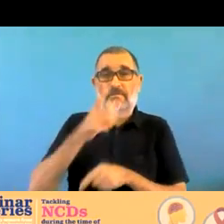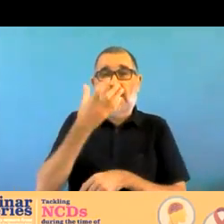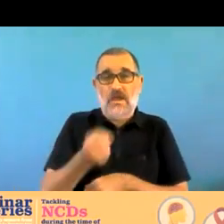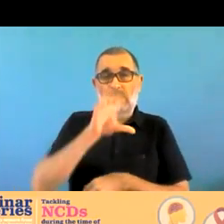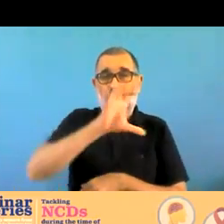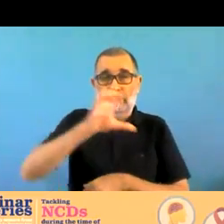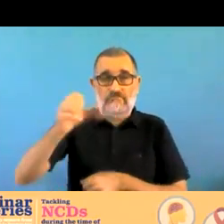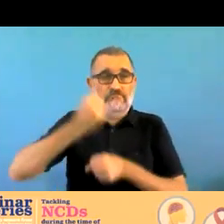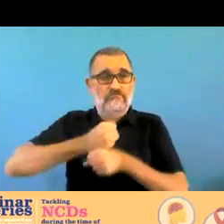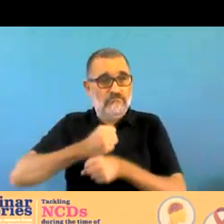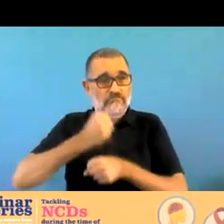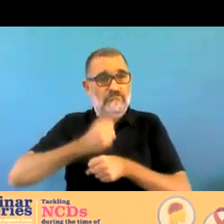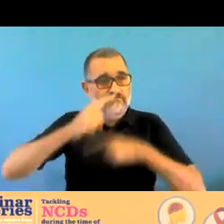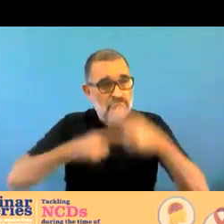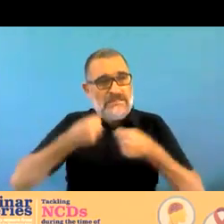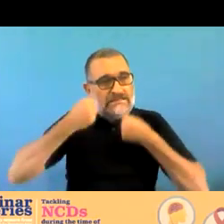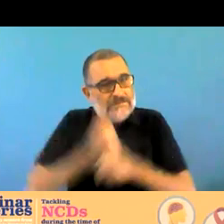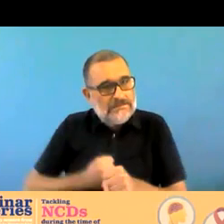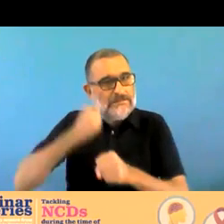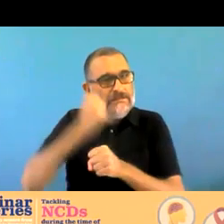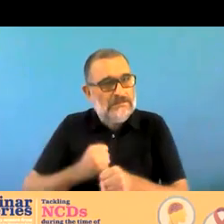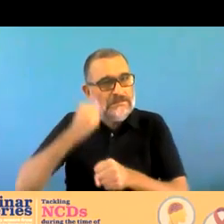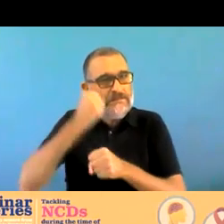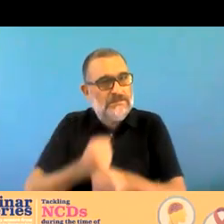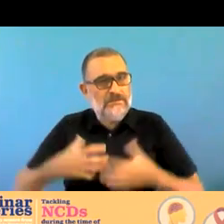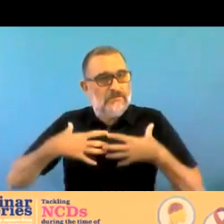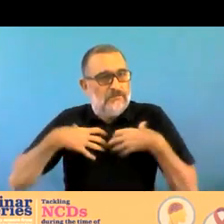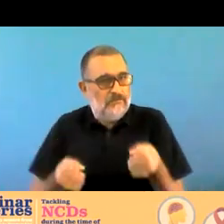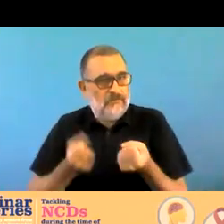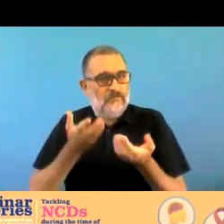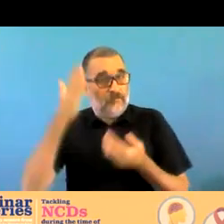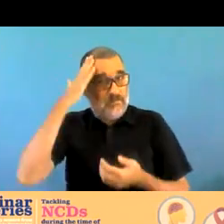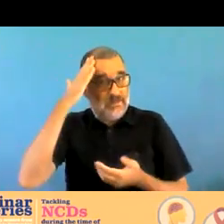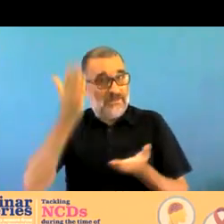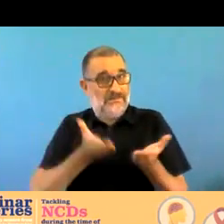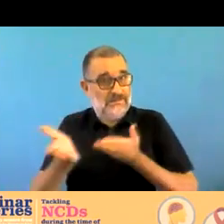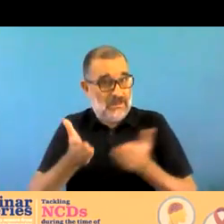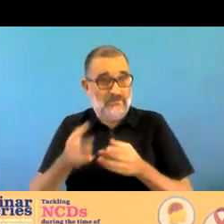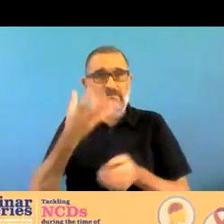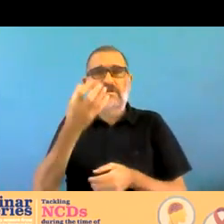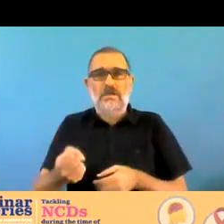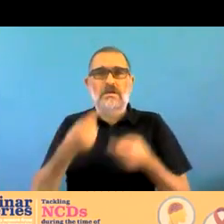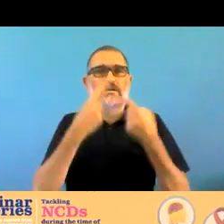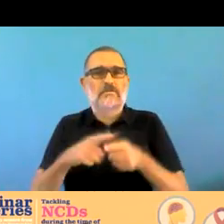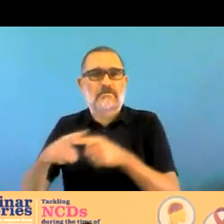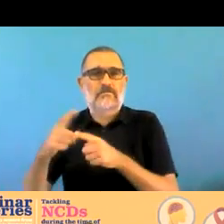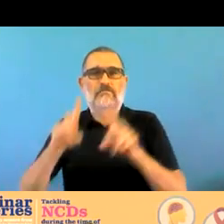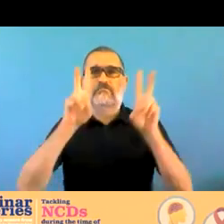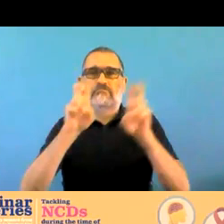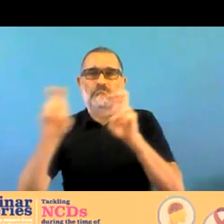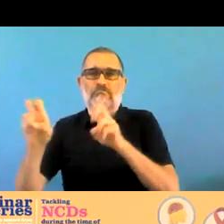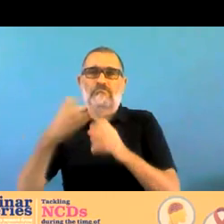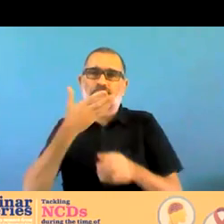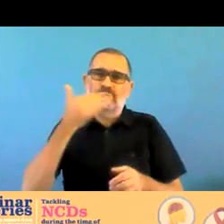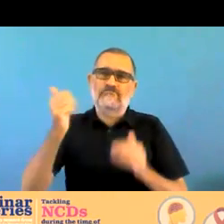those that have done that are a better position to respond to a mental health crisis such as this relative to other countries that haven't